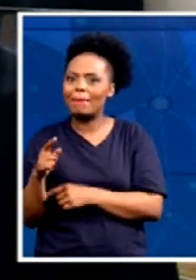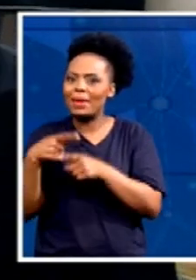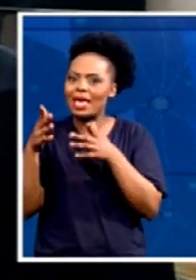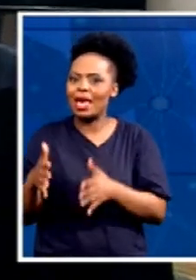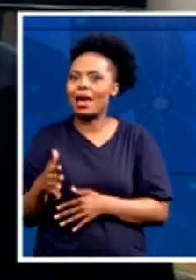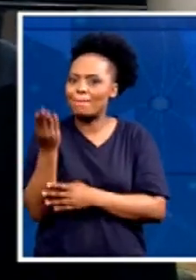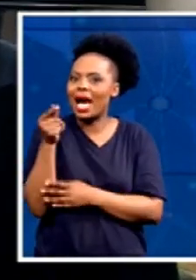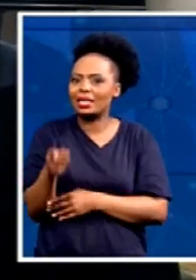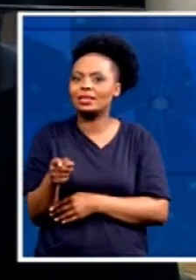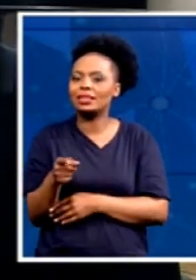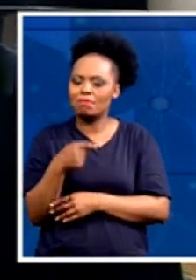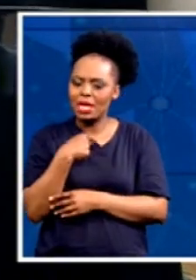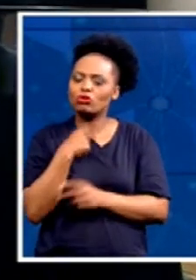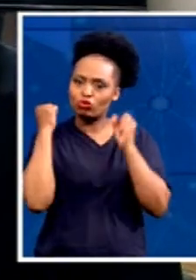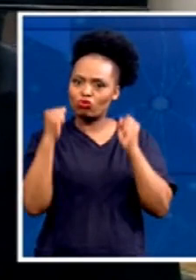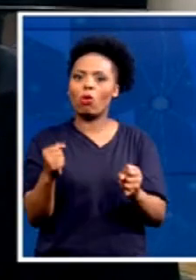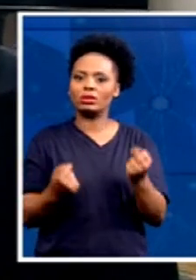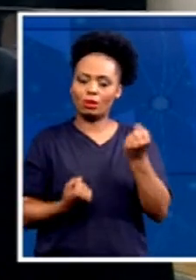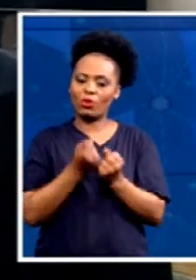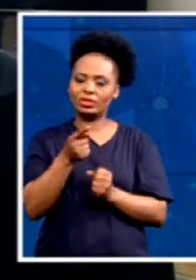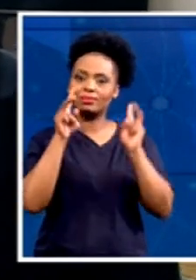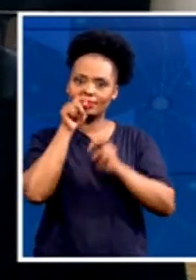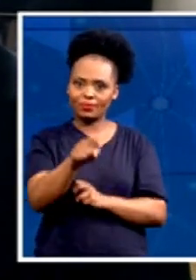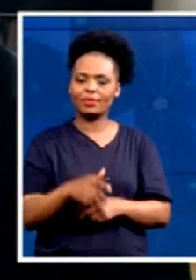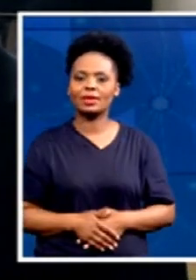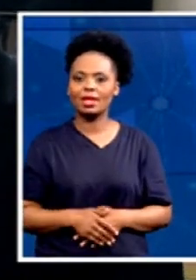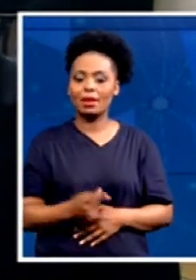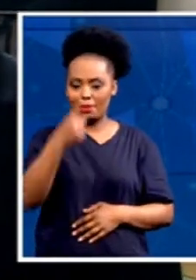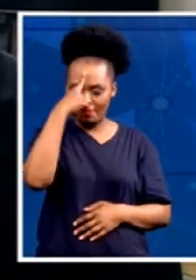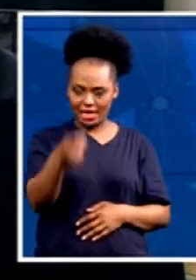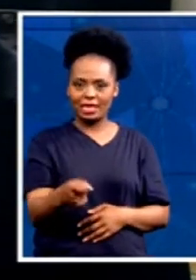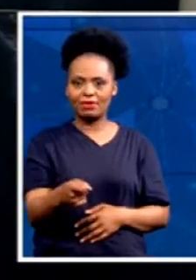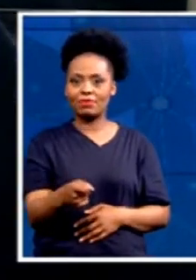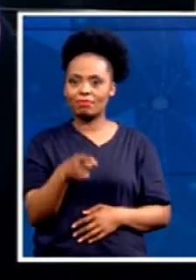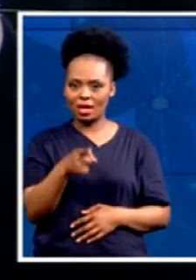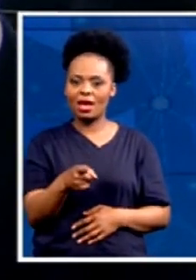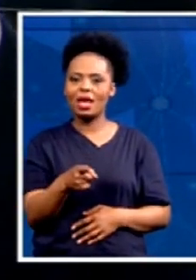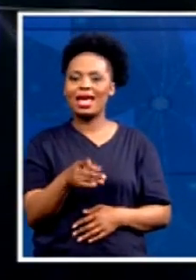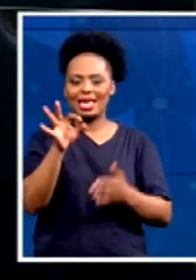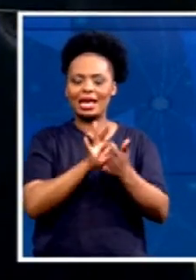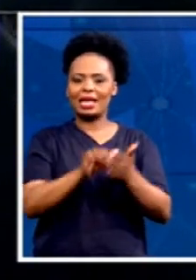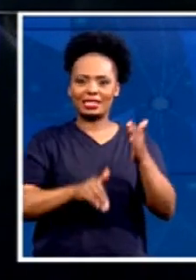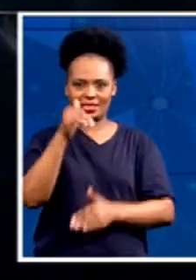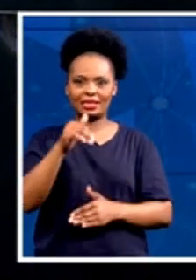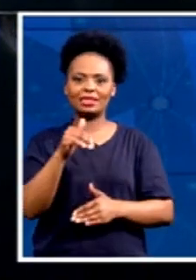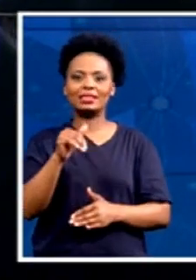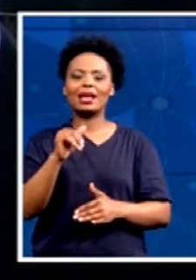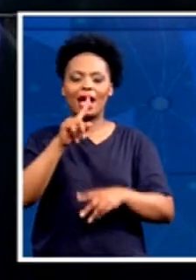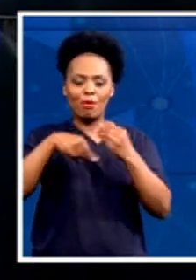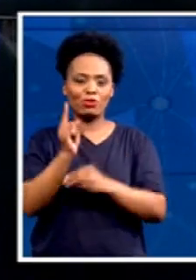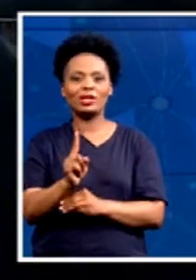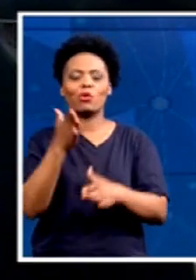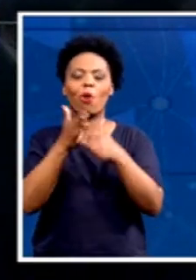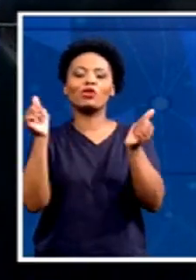then we believe this election is about coalitions. As I said, in the majority of